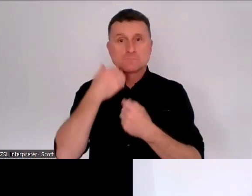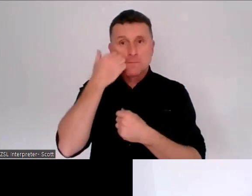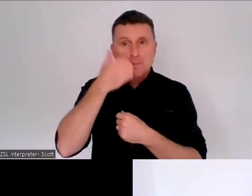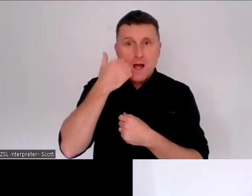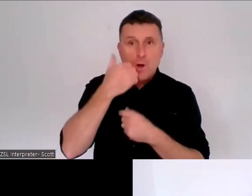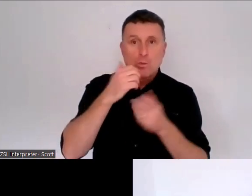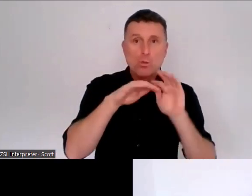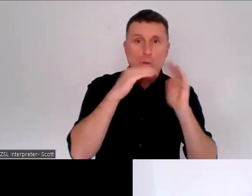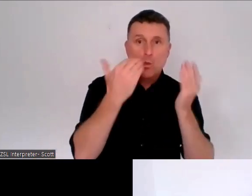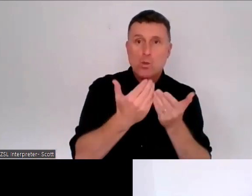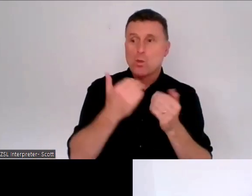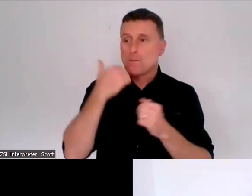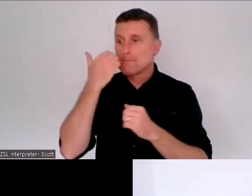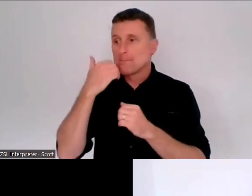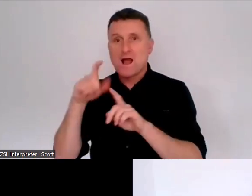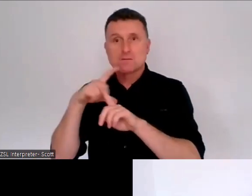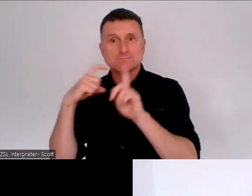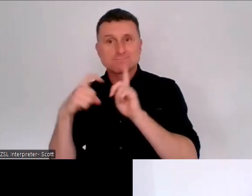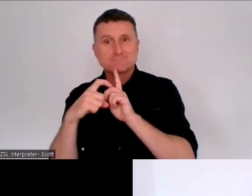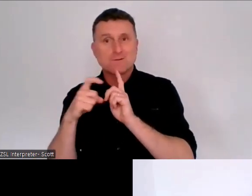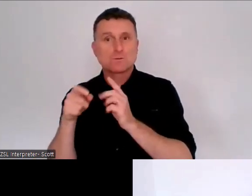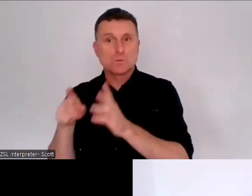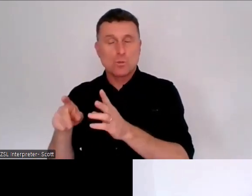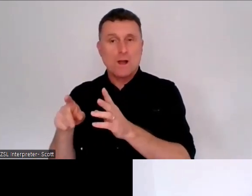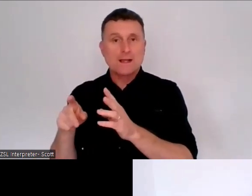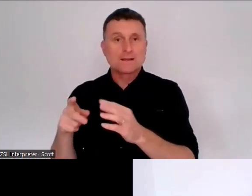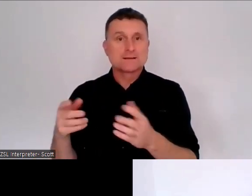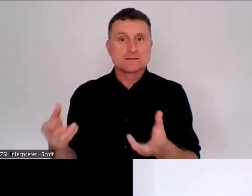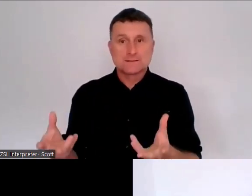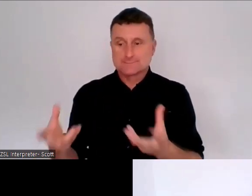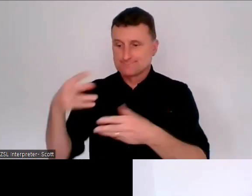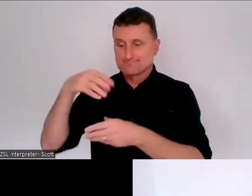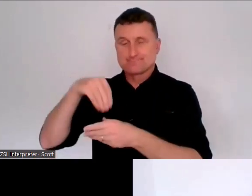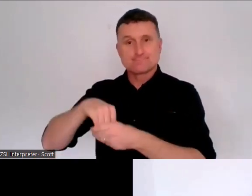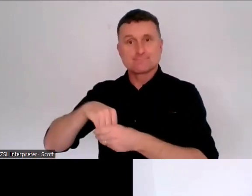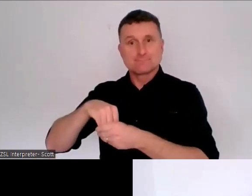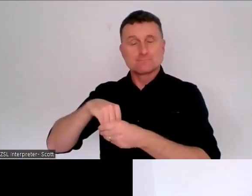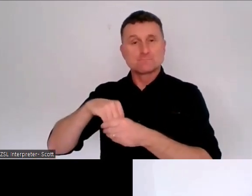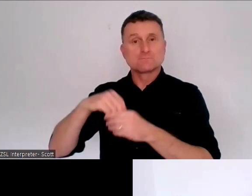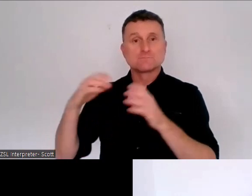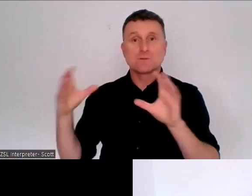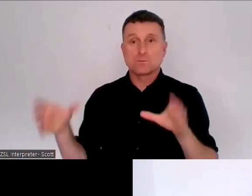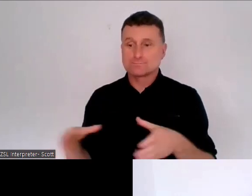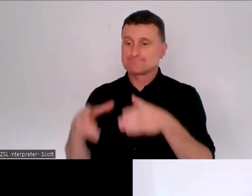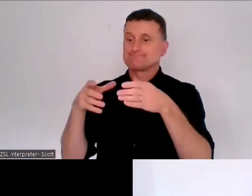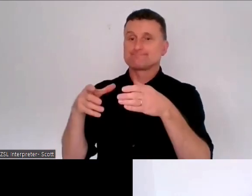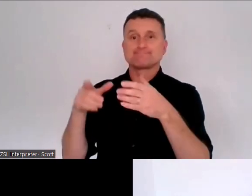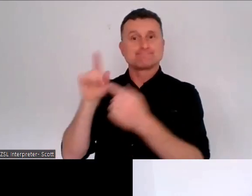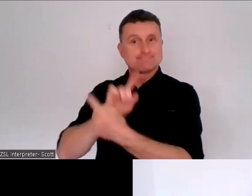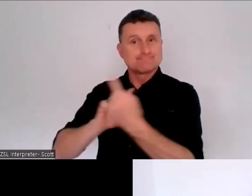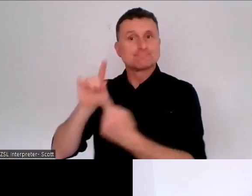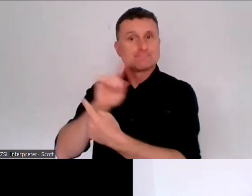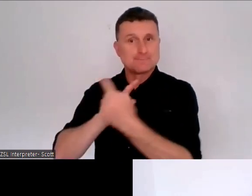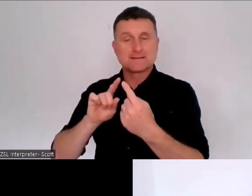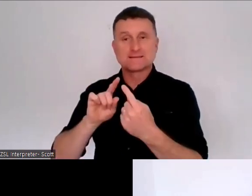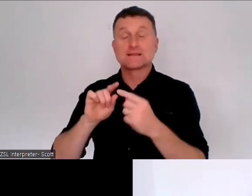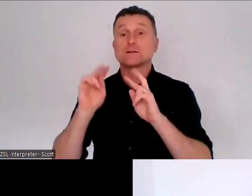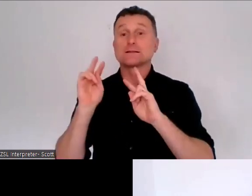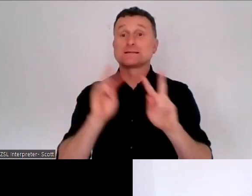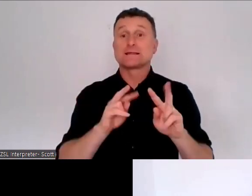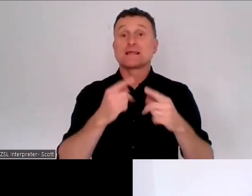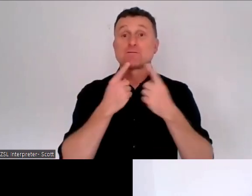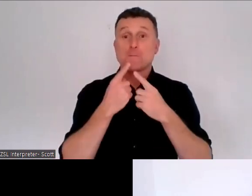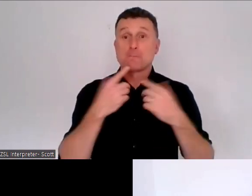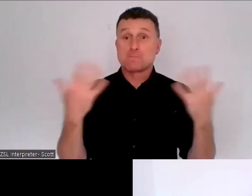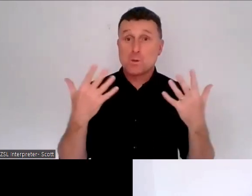the publication of our preliminary issues paper, which hopefully you will have seen on our website and the consultation process that we've